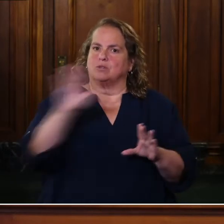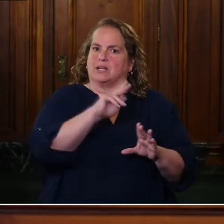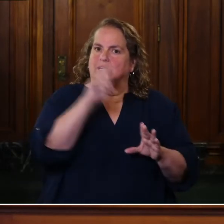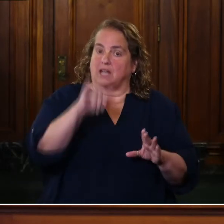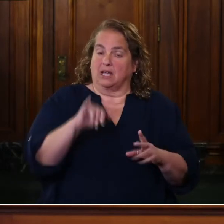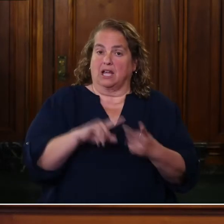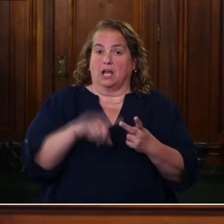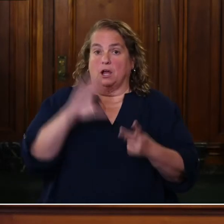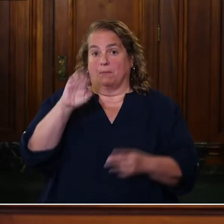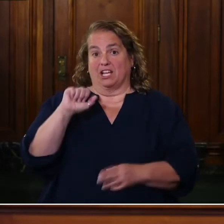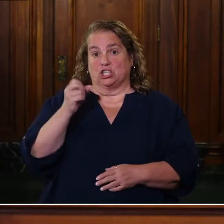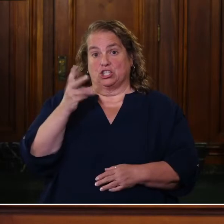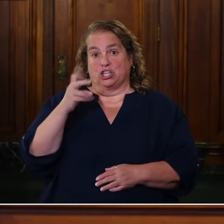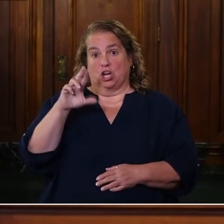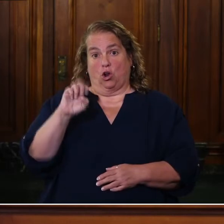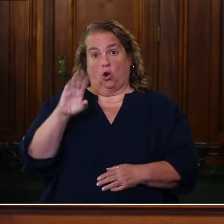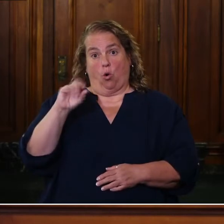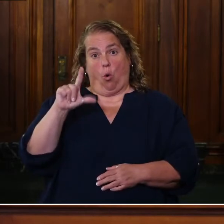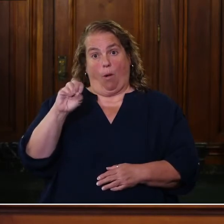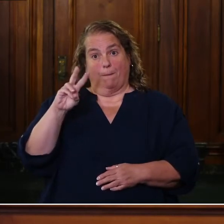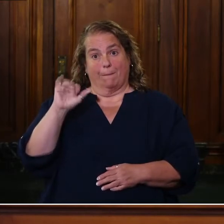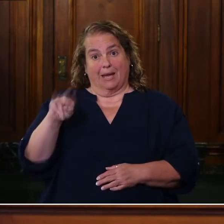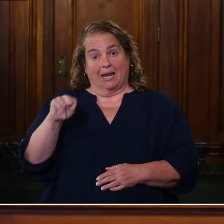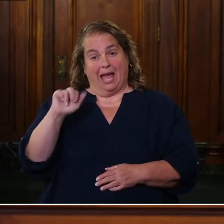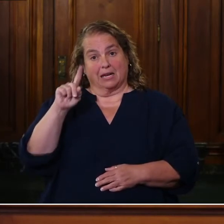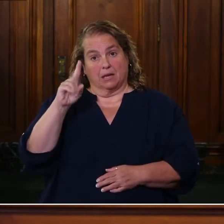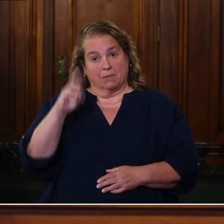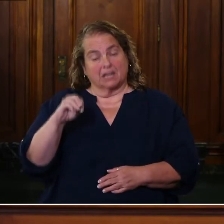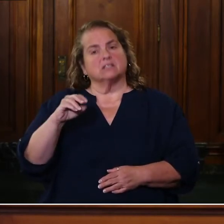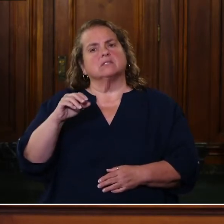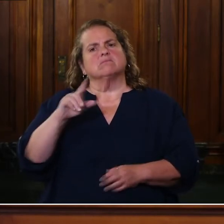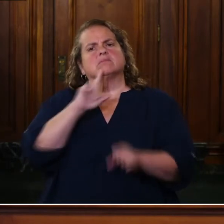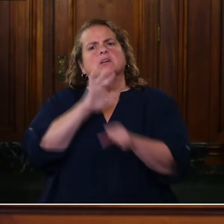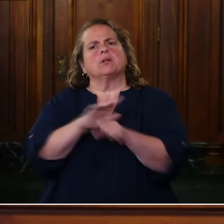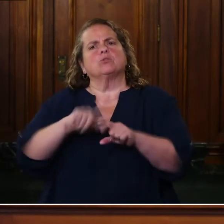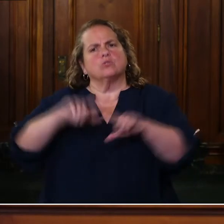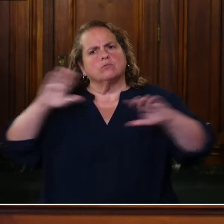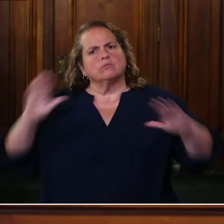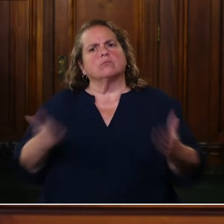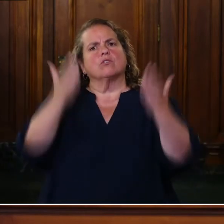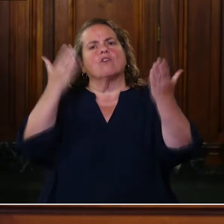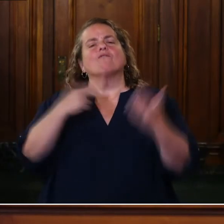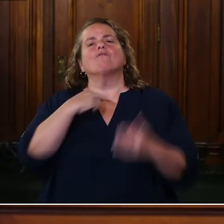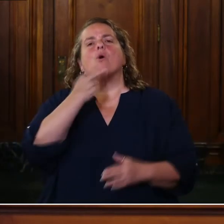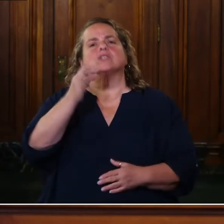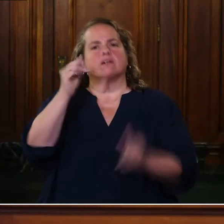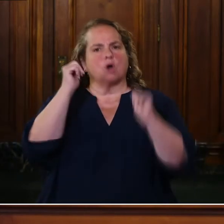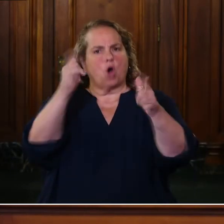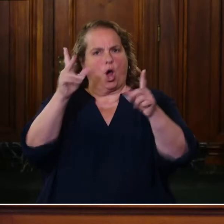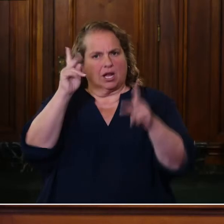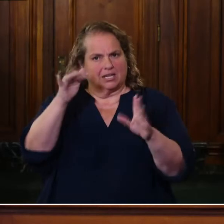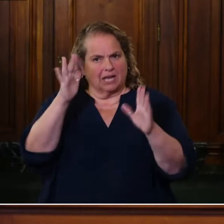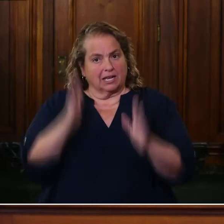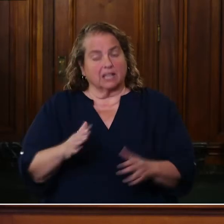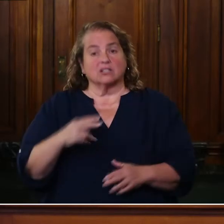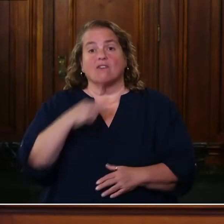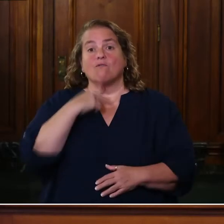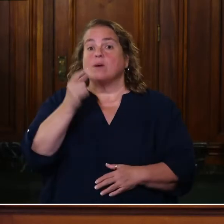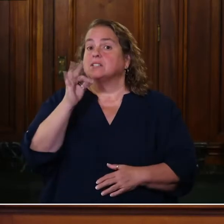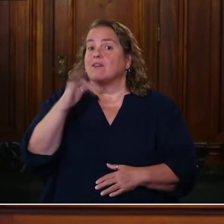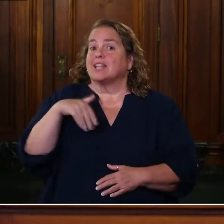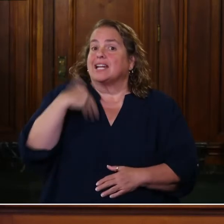-Coleman administration has been committed to lifting up the voice of all Kentuckians. The voices of the next generation should be no exception.